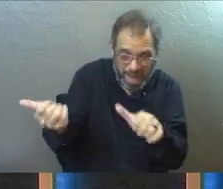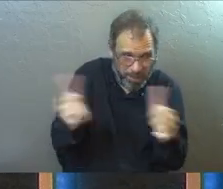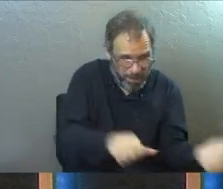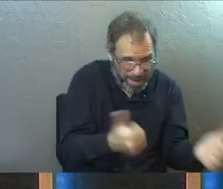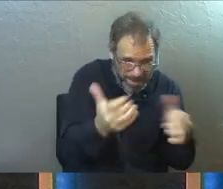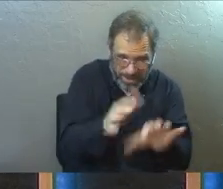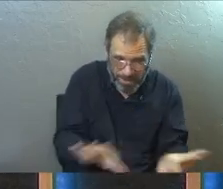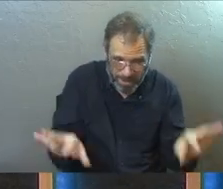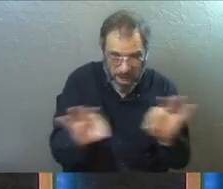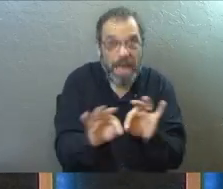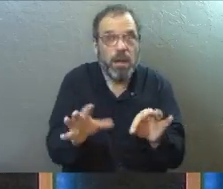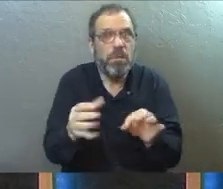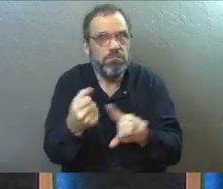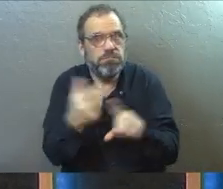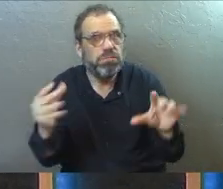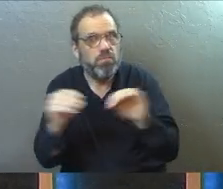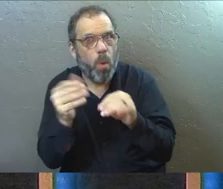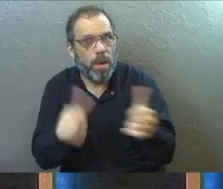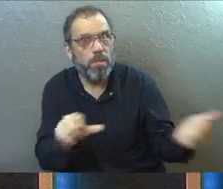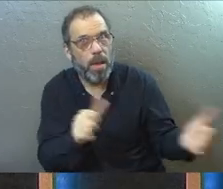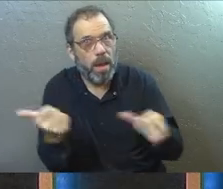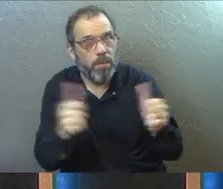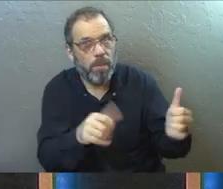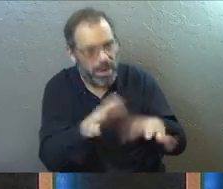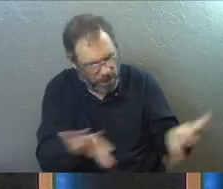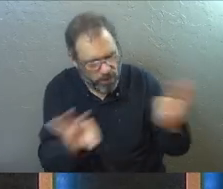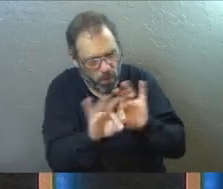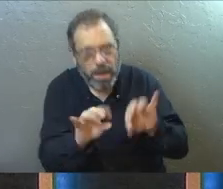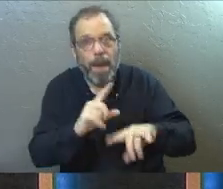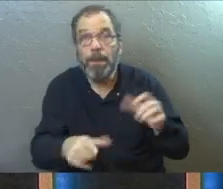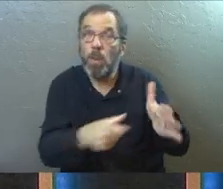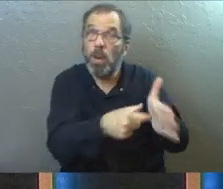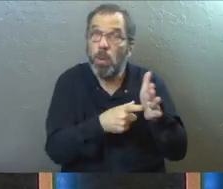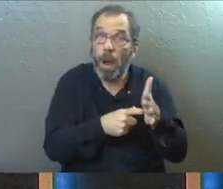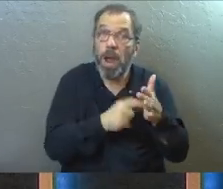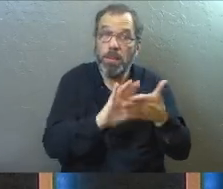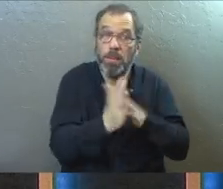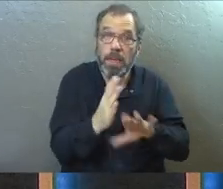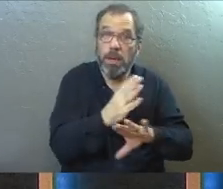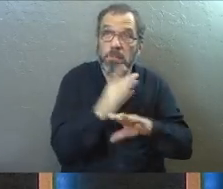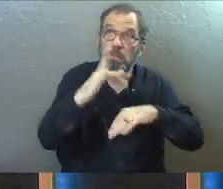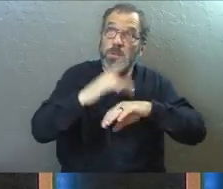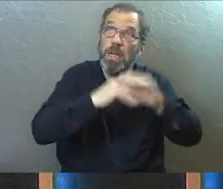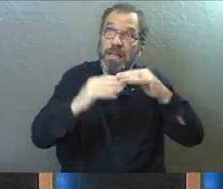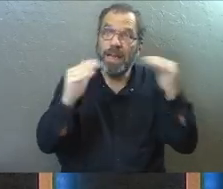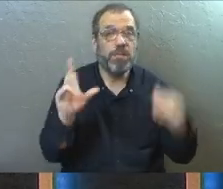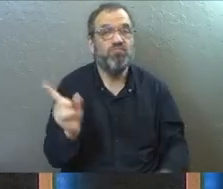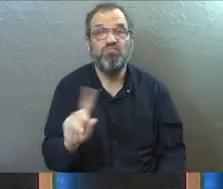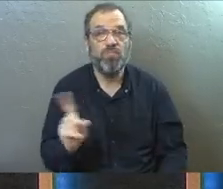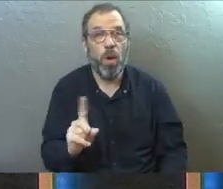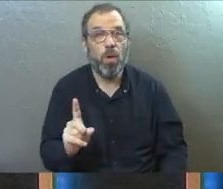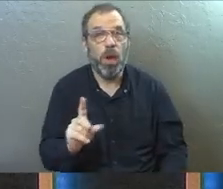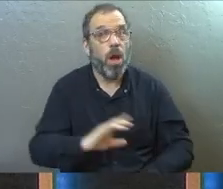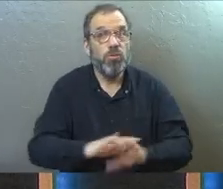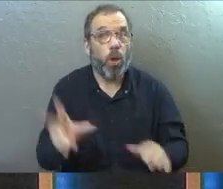Baptism is important. We're going to talk more about how important it is. But it is not required for you to get to heaven. Don't miss that. then finally,